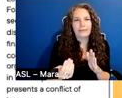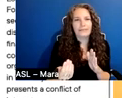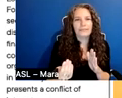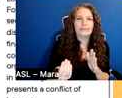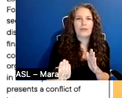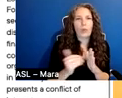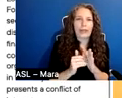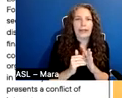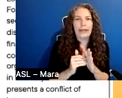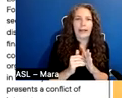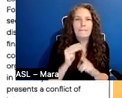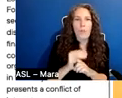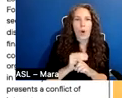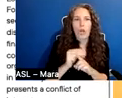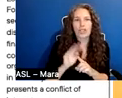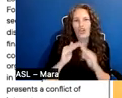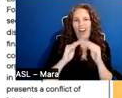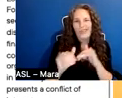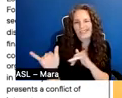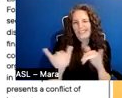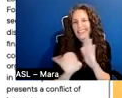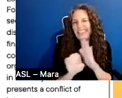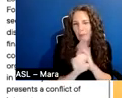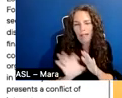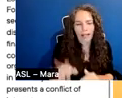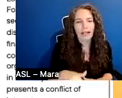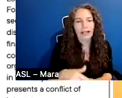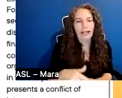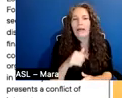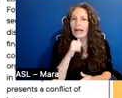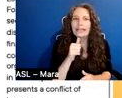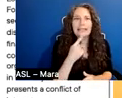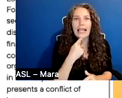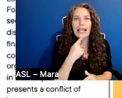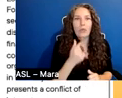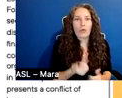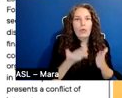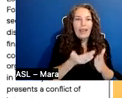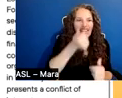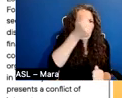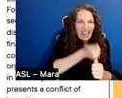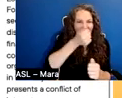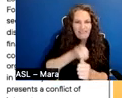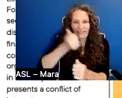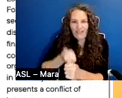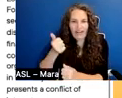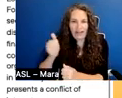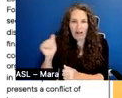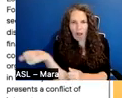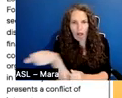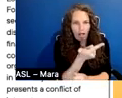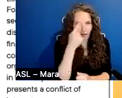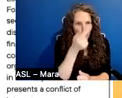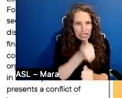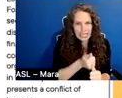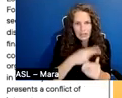not saying that all of these things are what we recommend for every single project because, um, what you gain